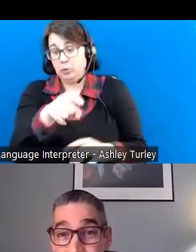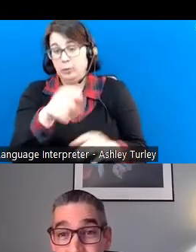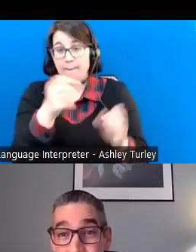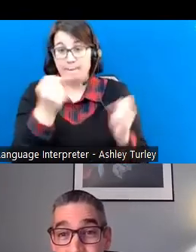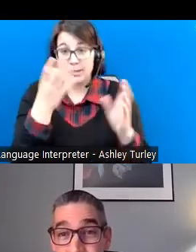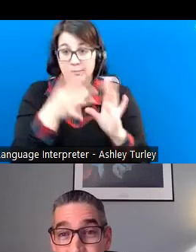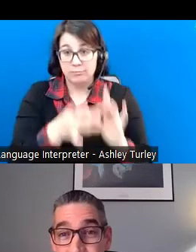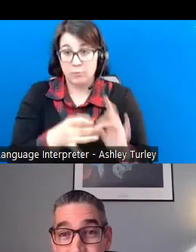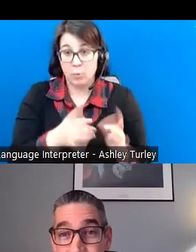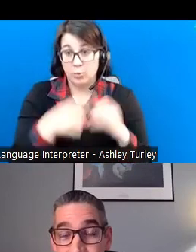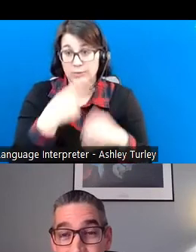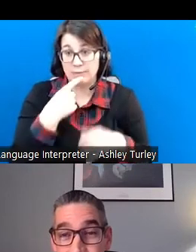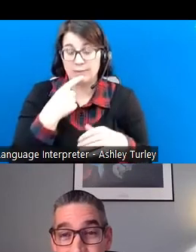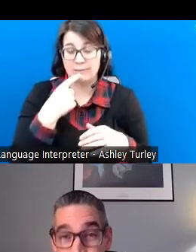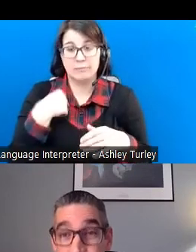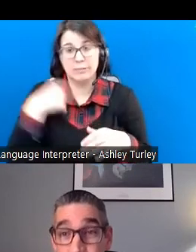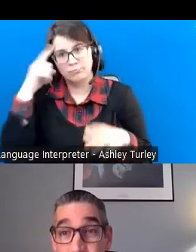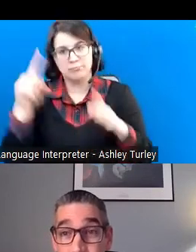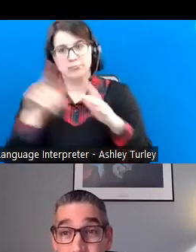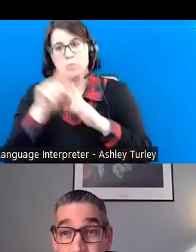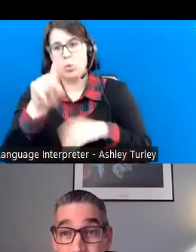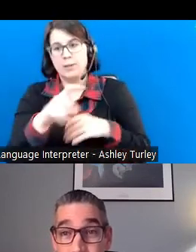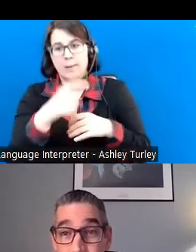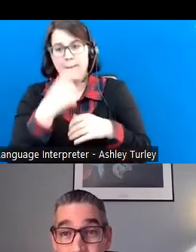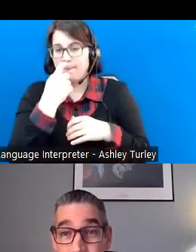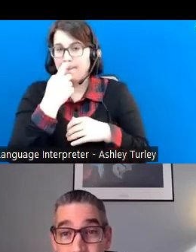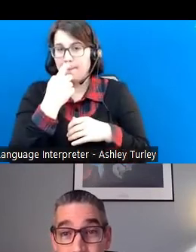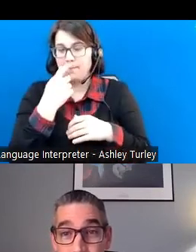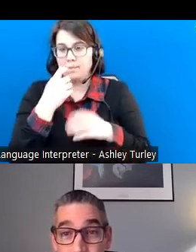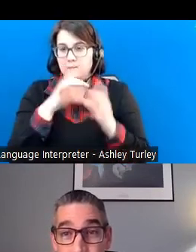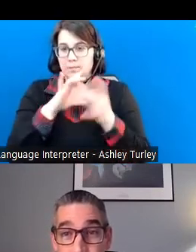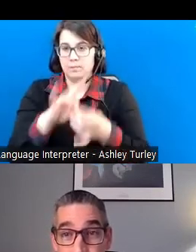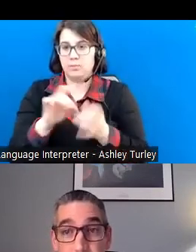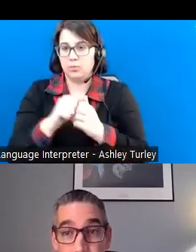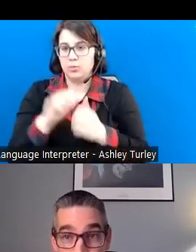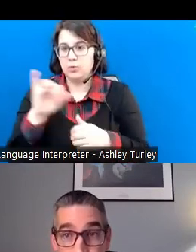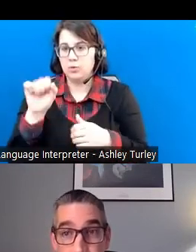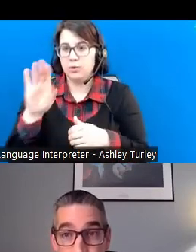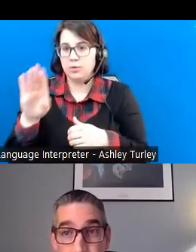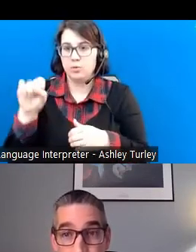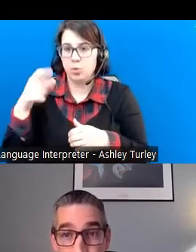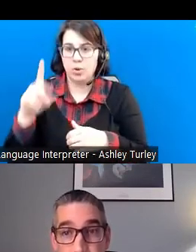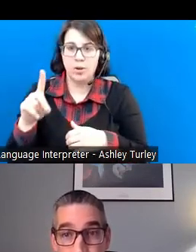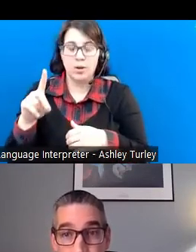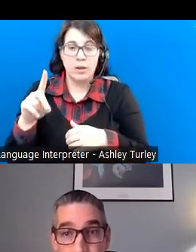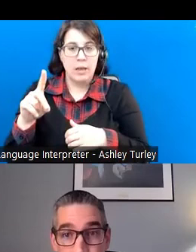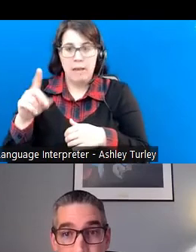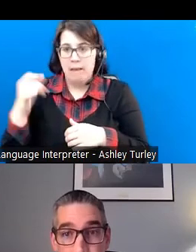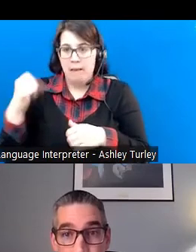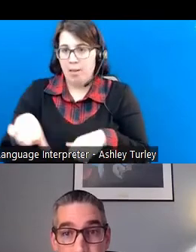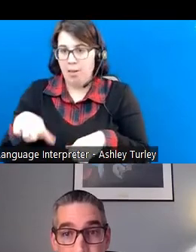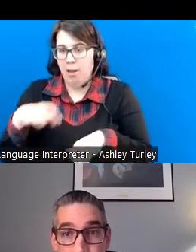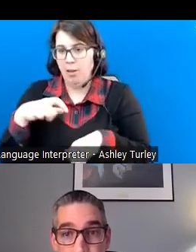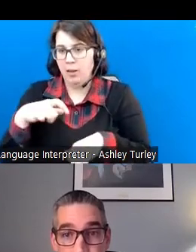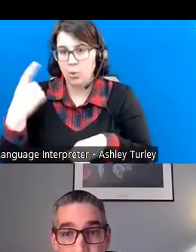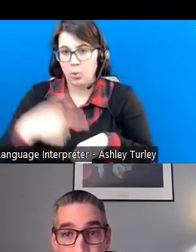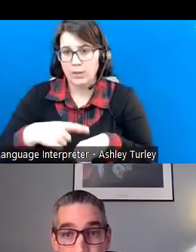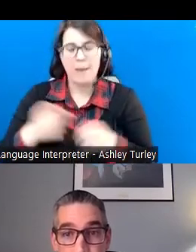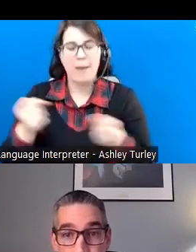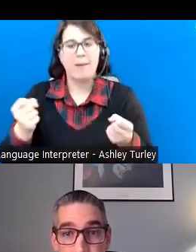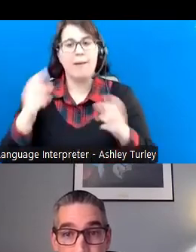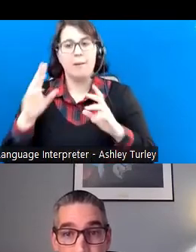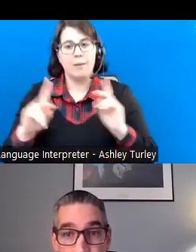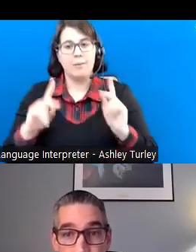said just rose a question for me. So as it relates to JobSquad, you know, at any one time, like how many individuals